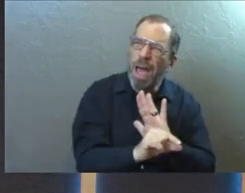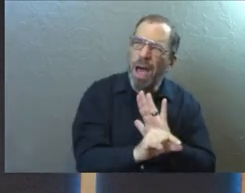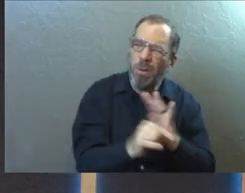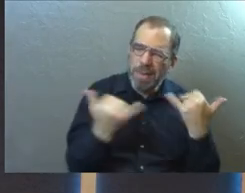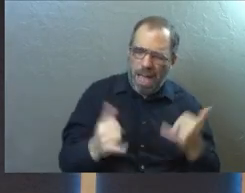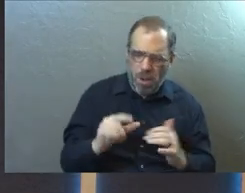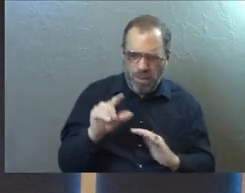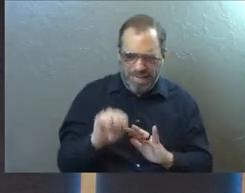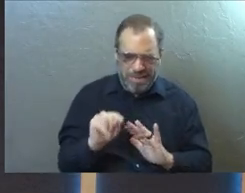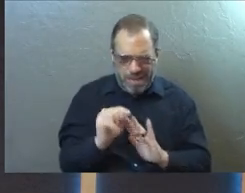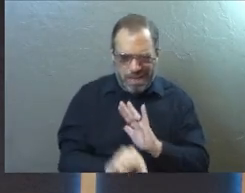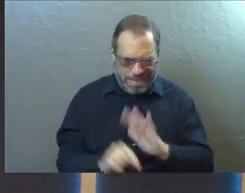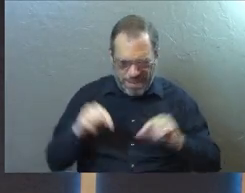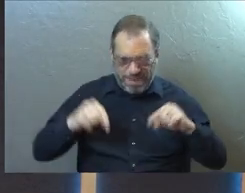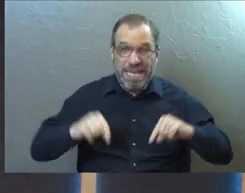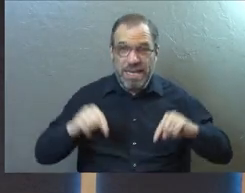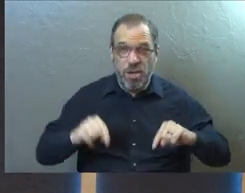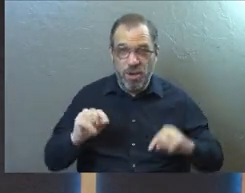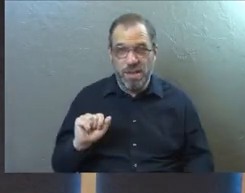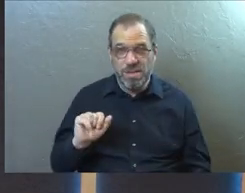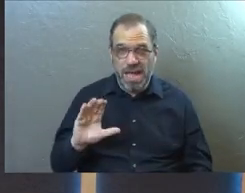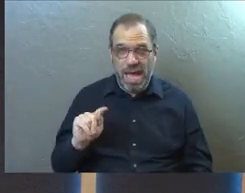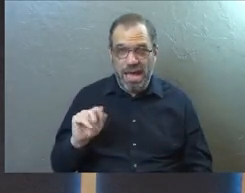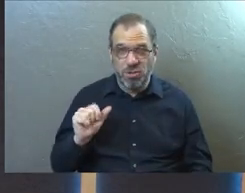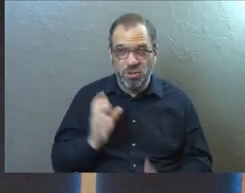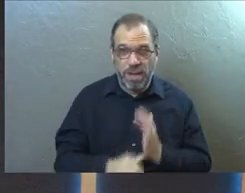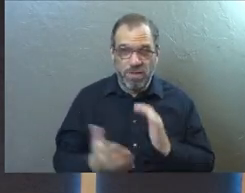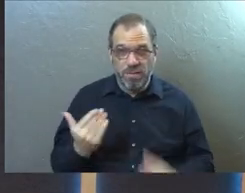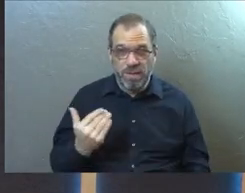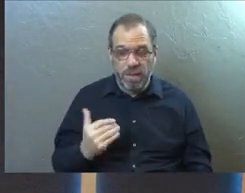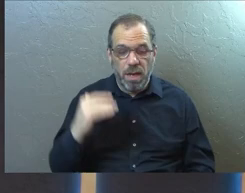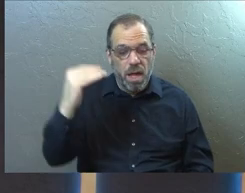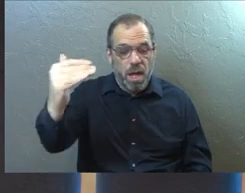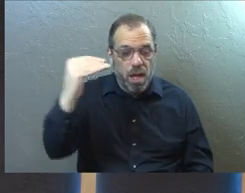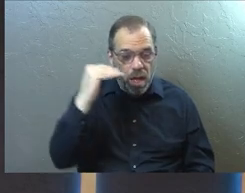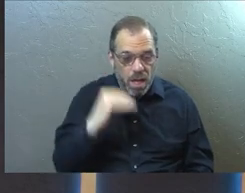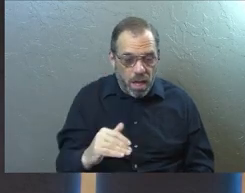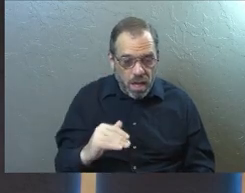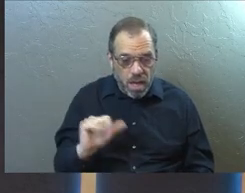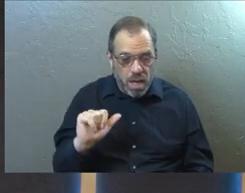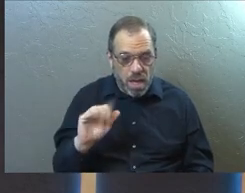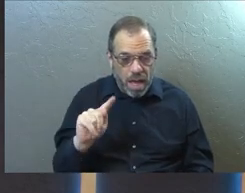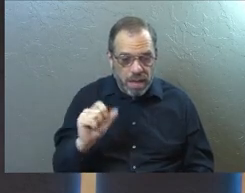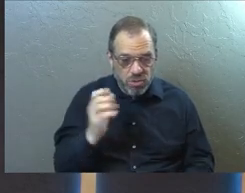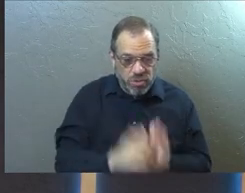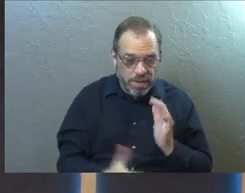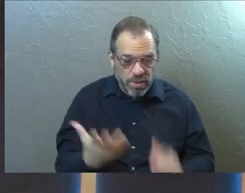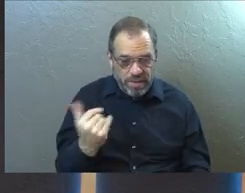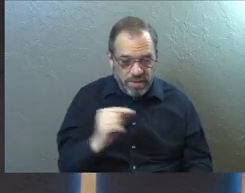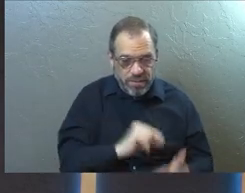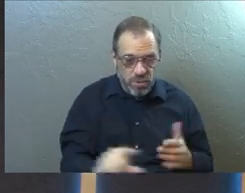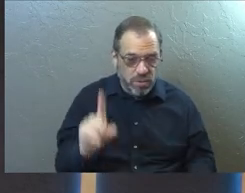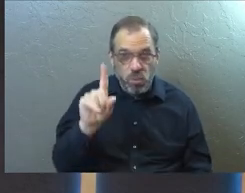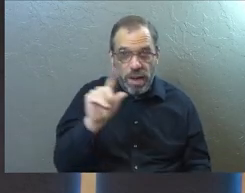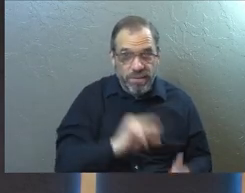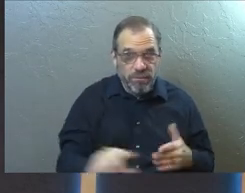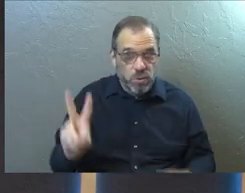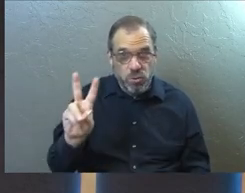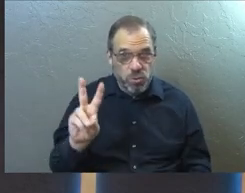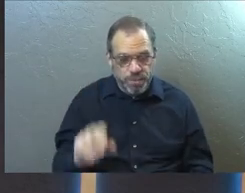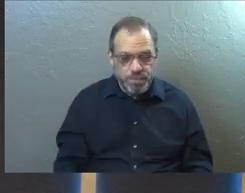that we find ourselves in here in Acts chapter 15. So we're going to start reading this morning, Acts 15 verses 1 and 2.